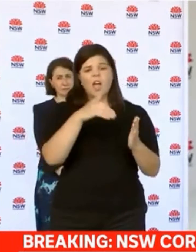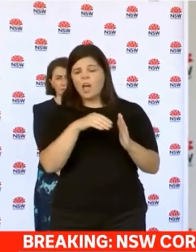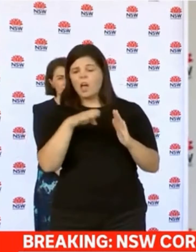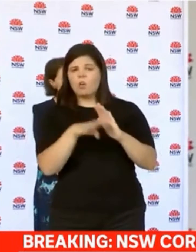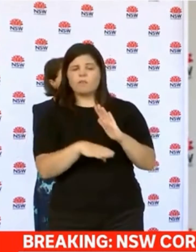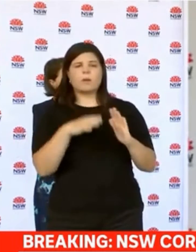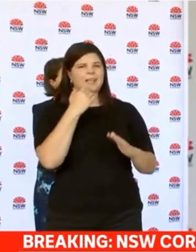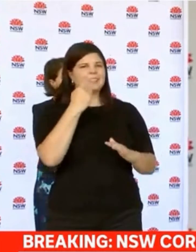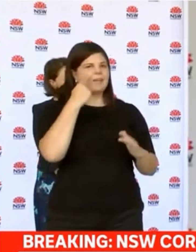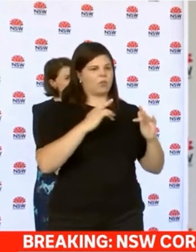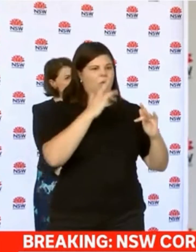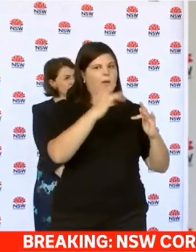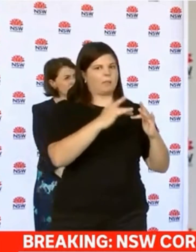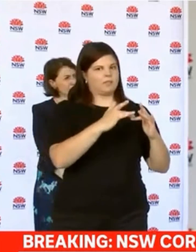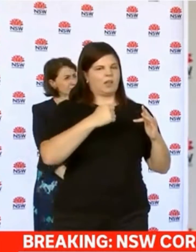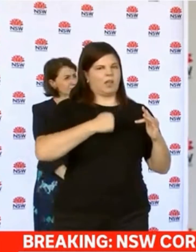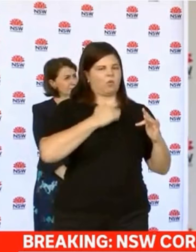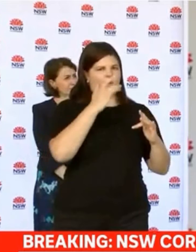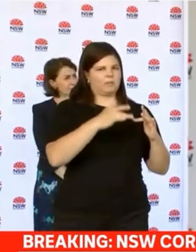visits or having people over.